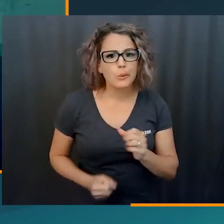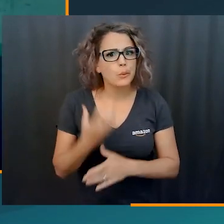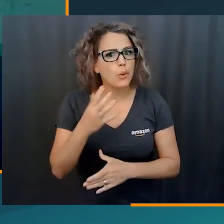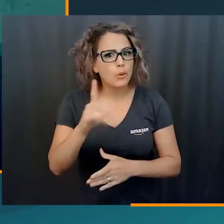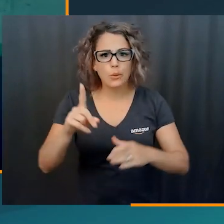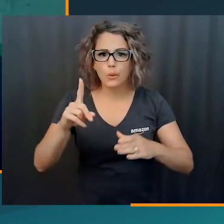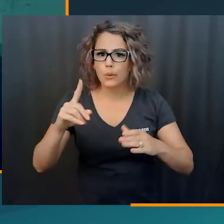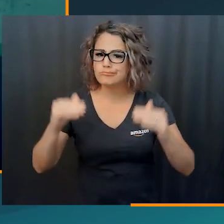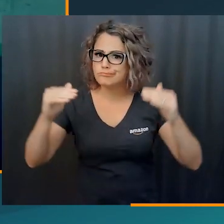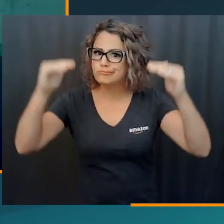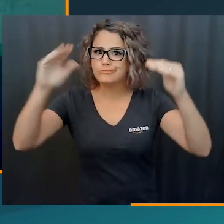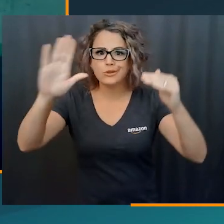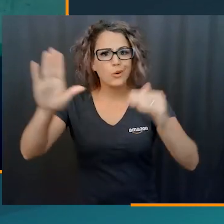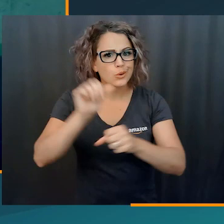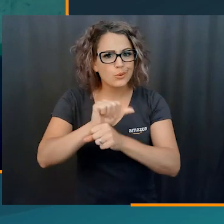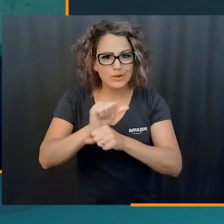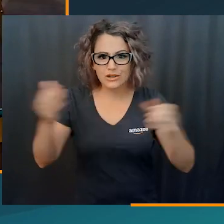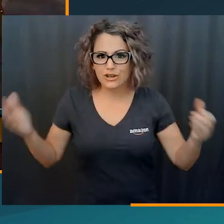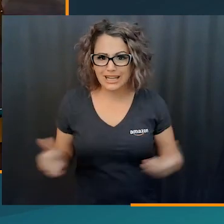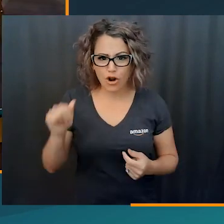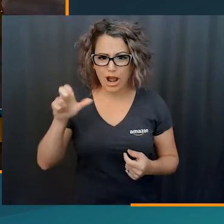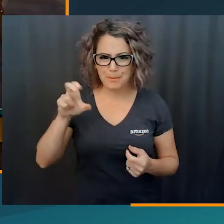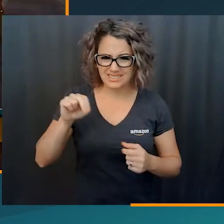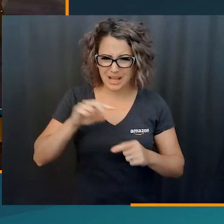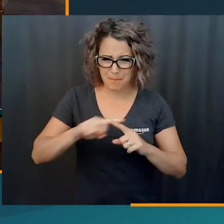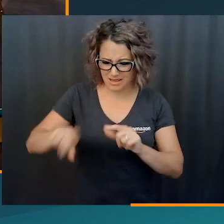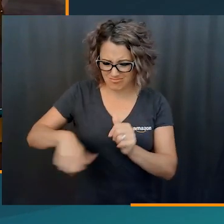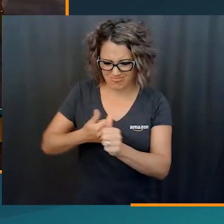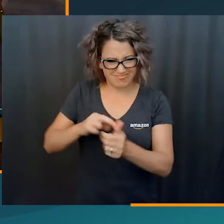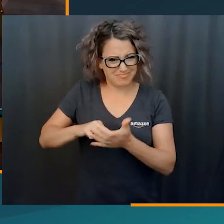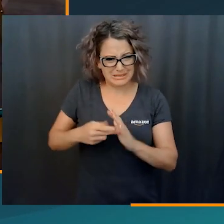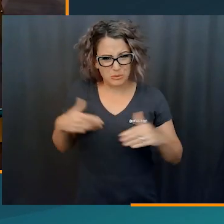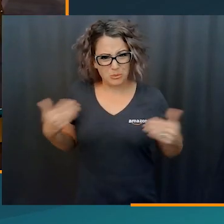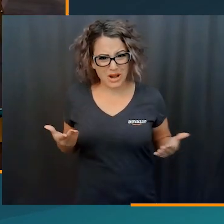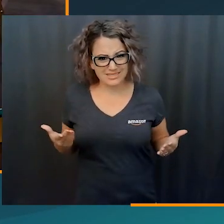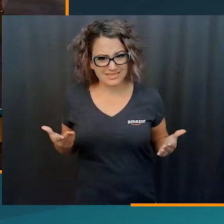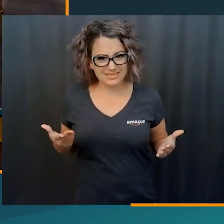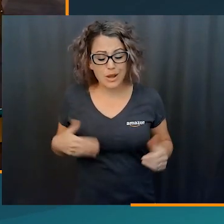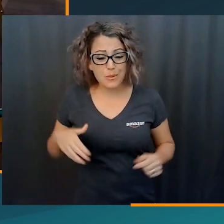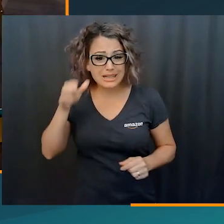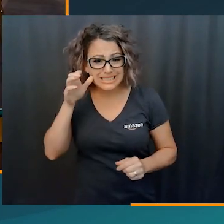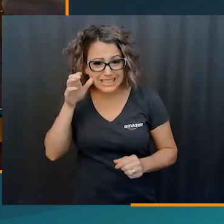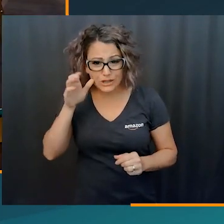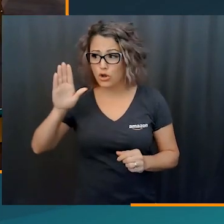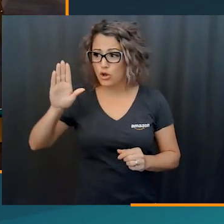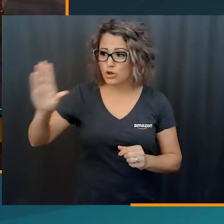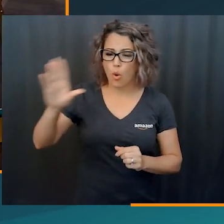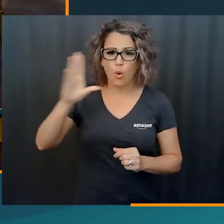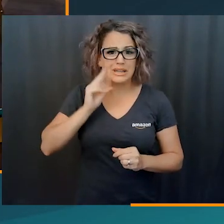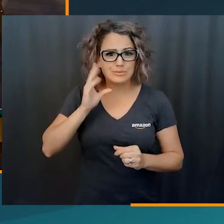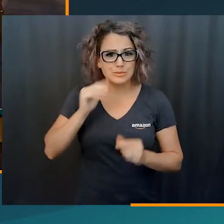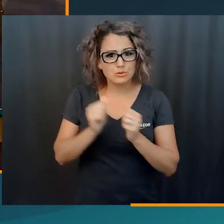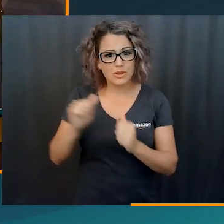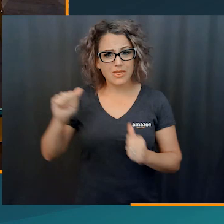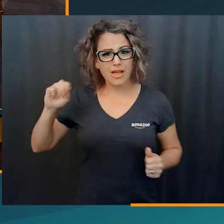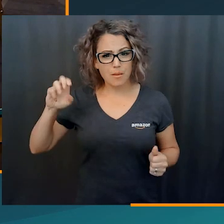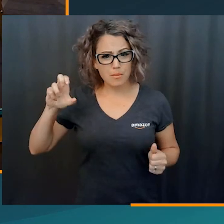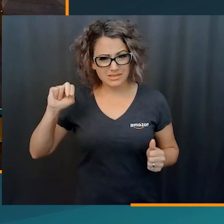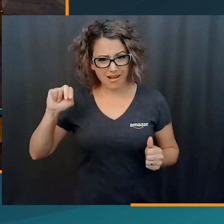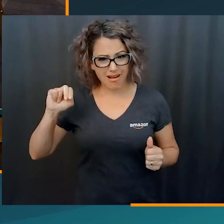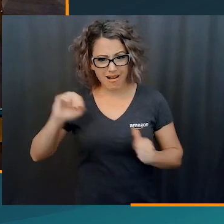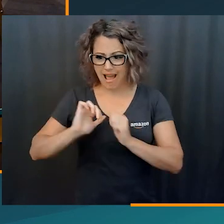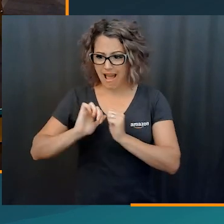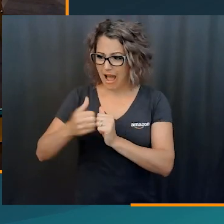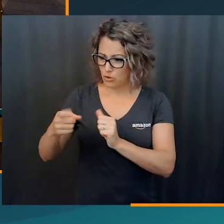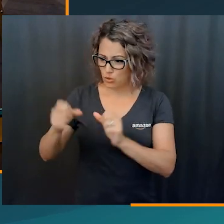talks about how you can grow your career here, but there are a lot of people who want to understand what that really means. I'd like to hear a bit more from each of